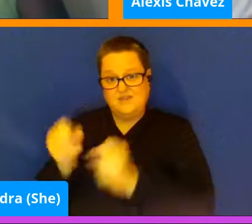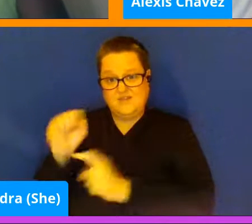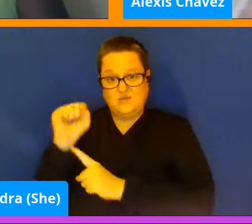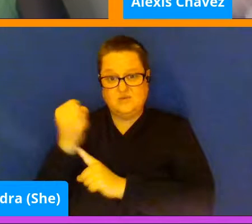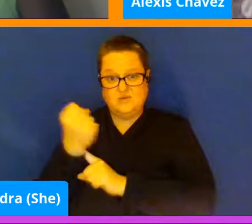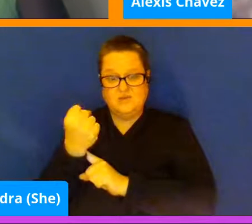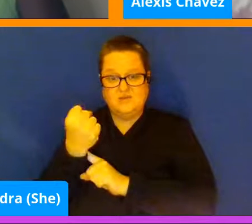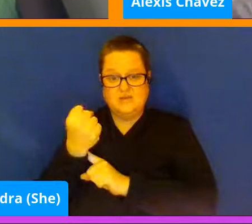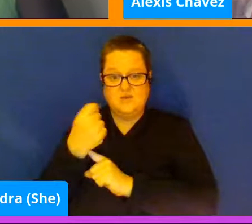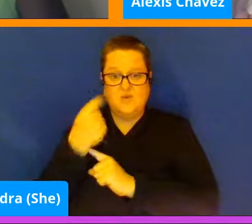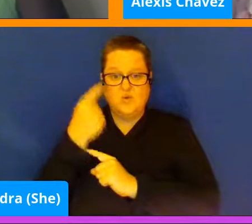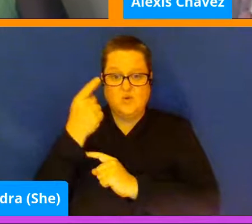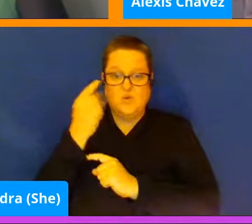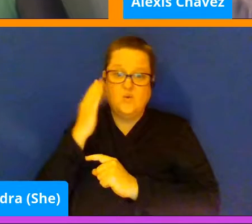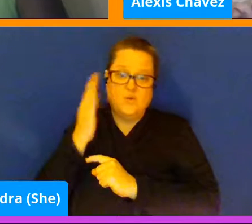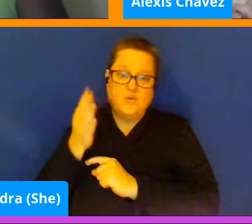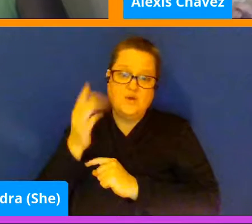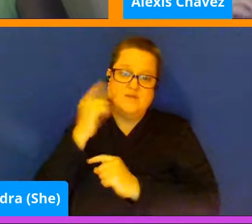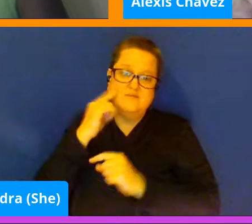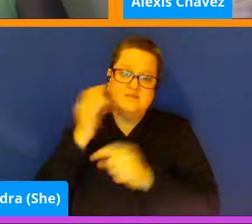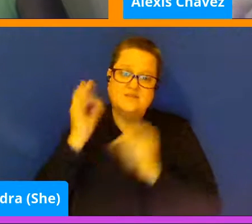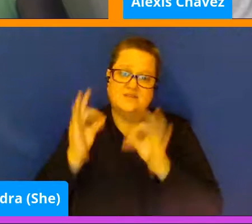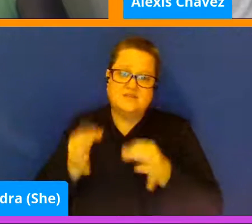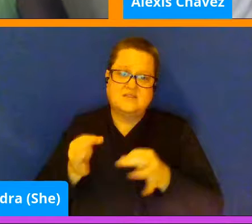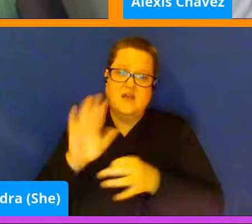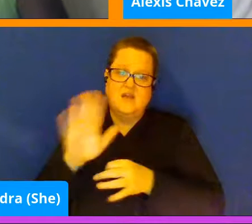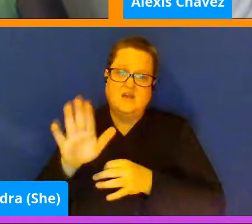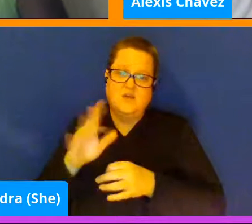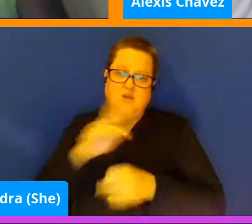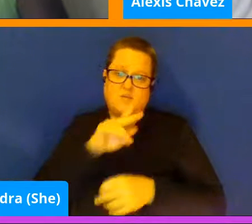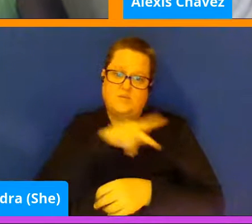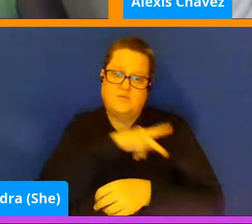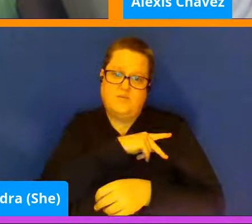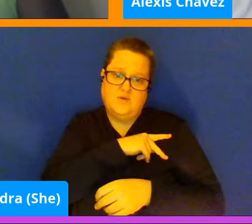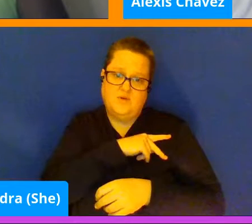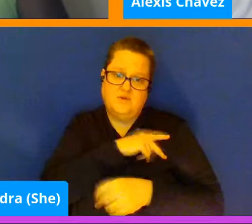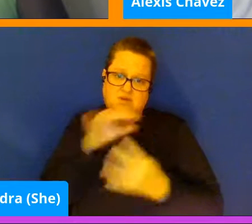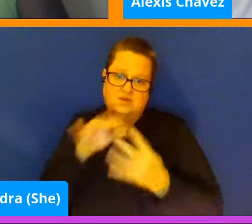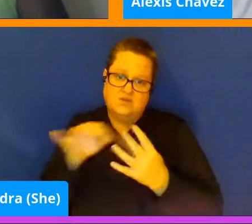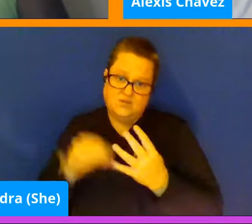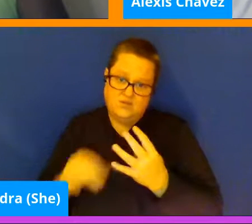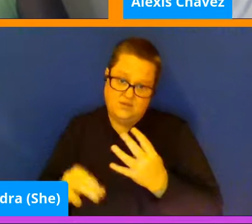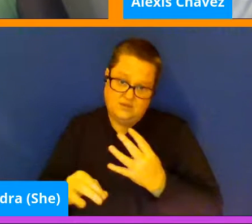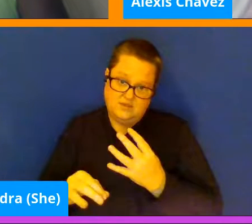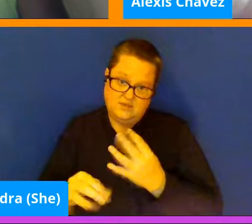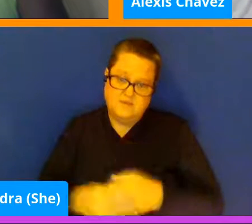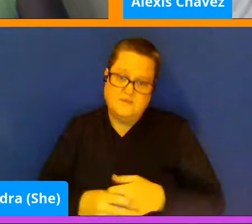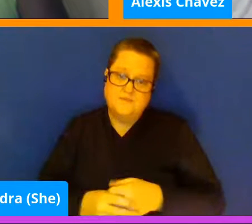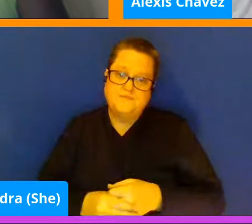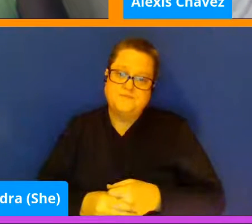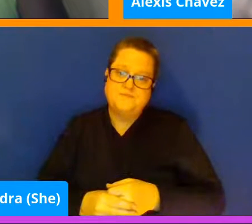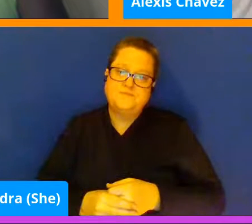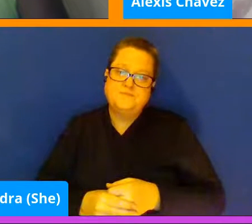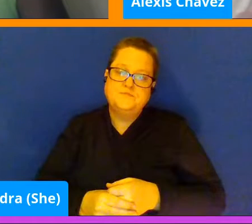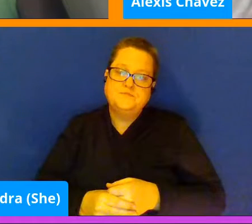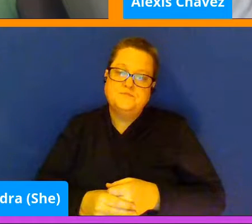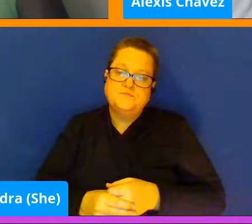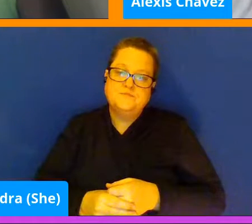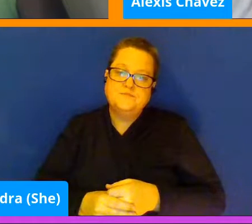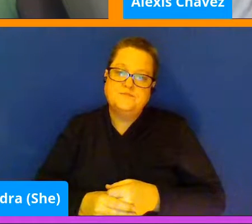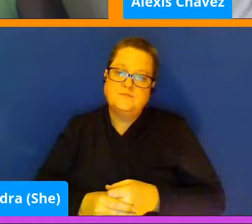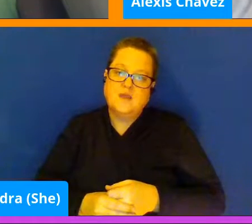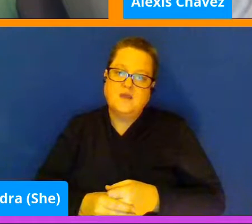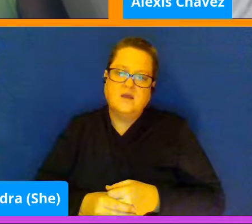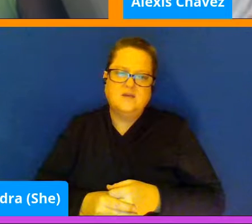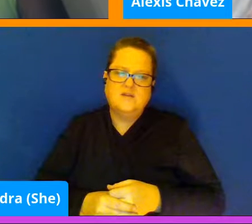dictate your personalized choices. And so there's no one size